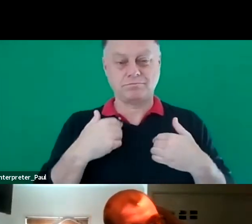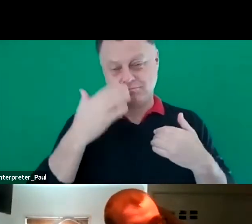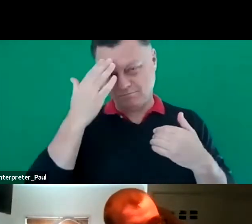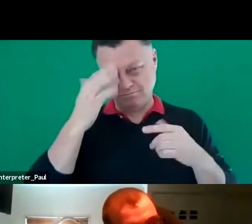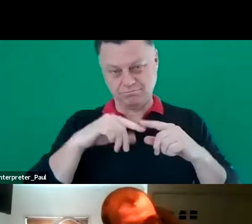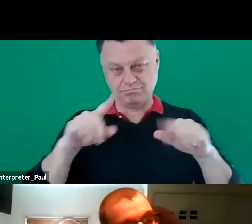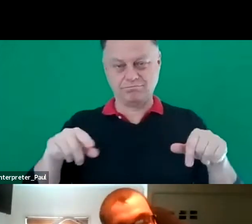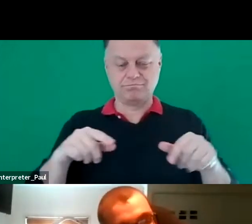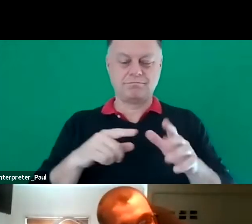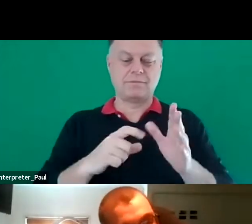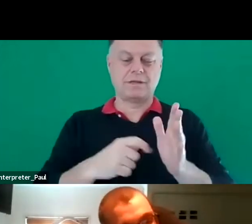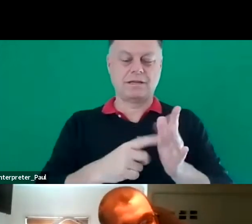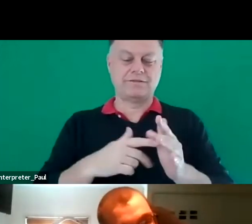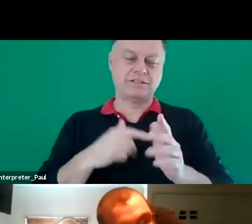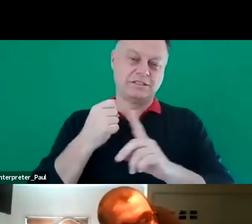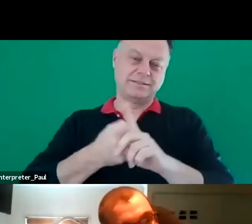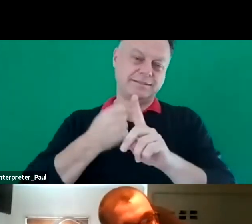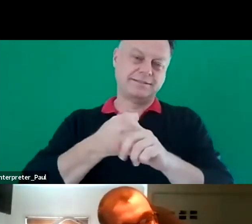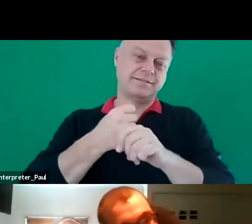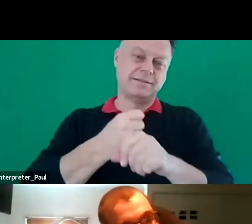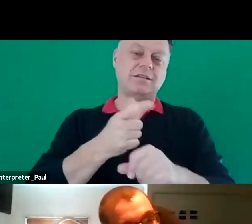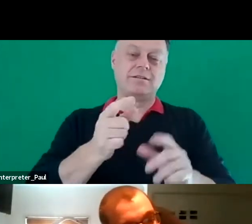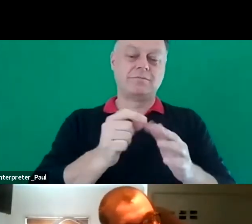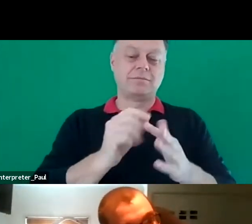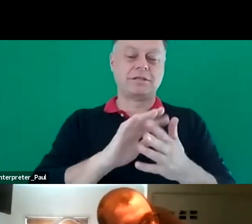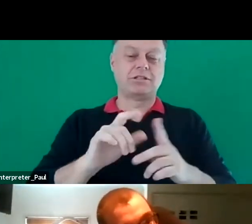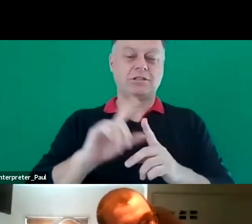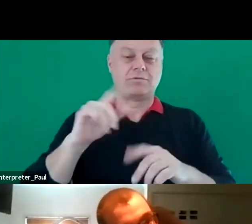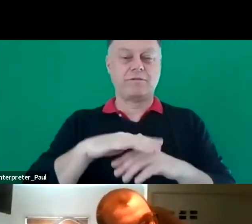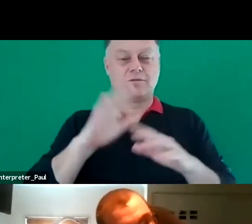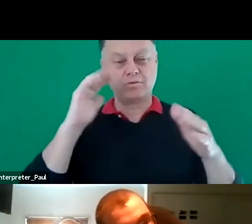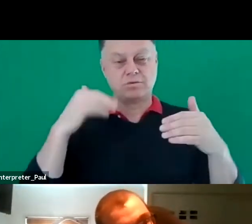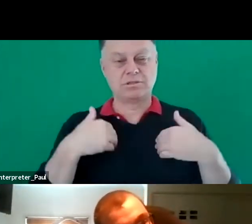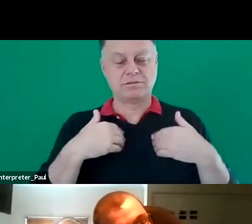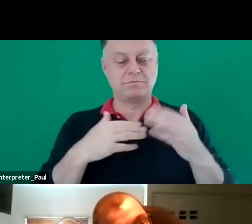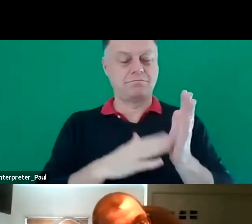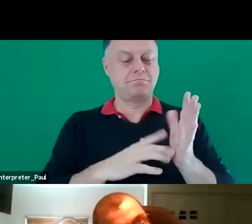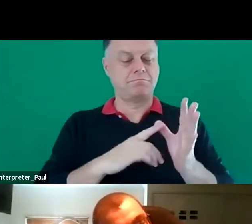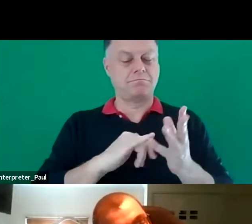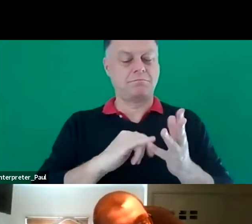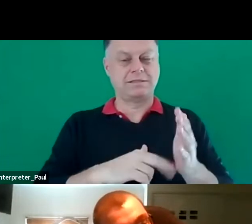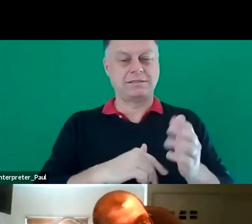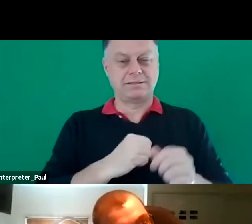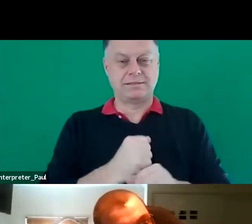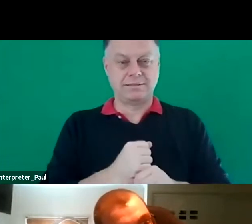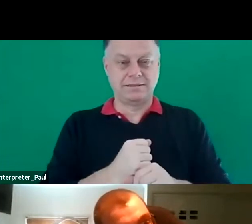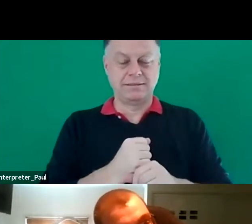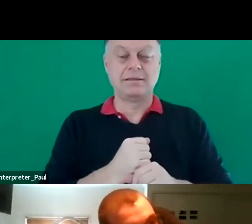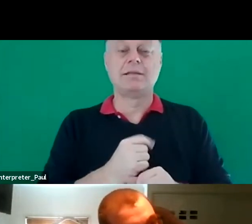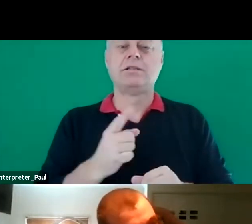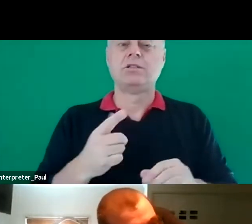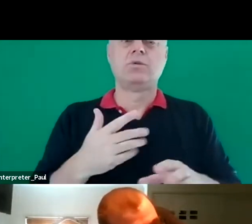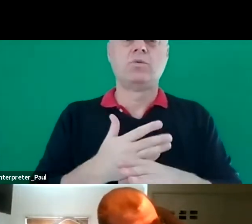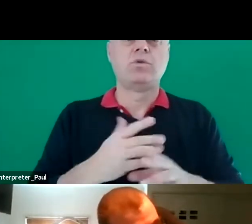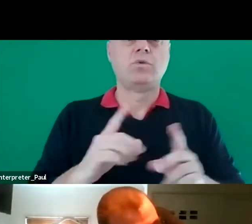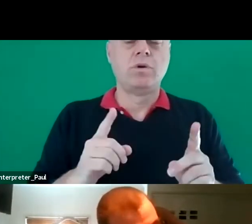activist, conducting a PhD on autism masking and as well working